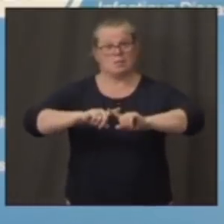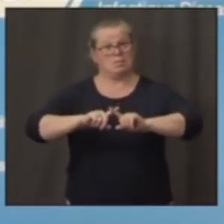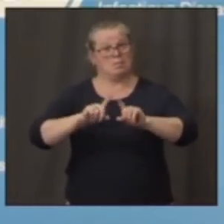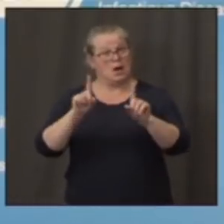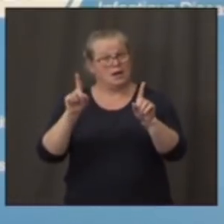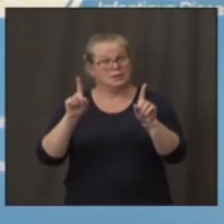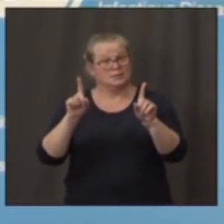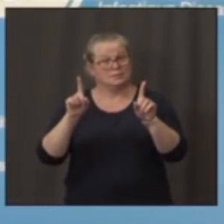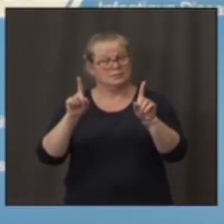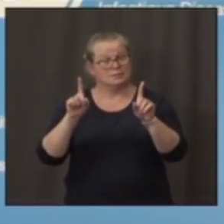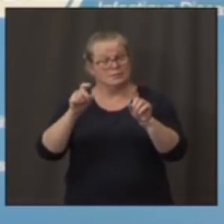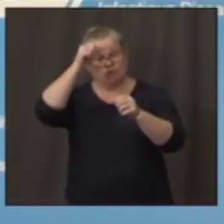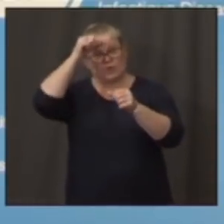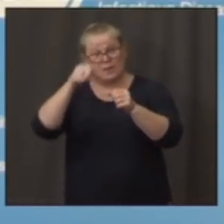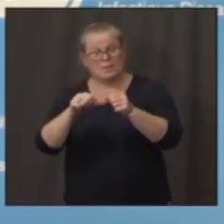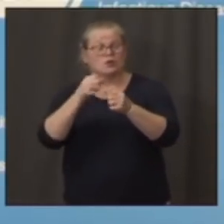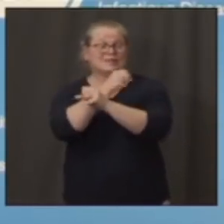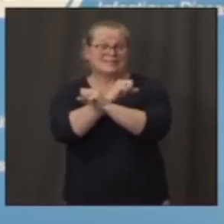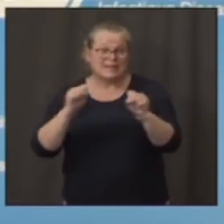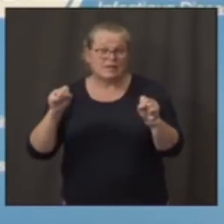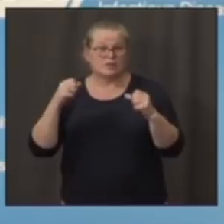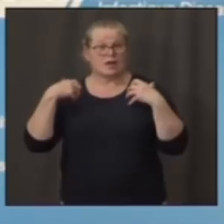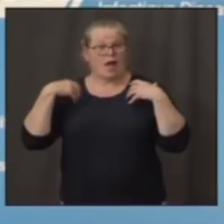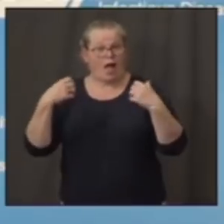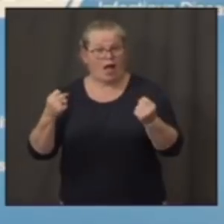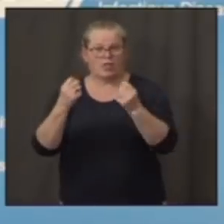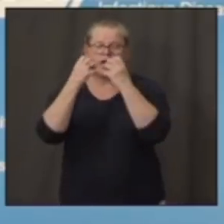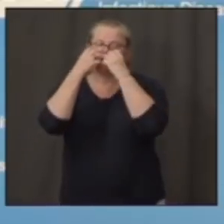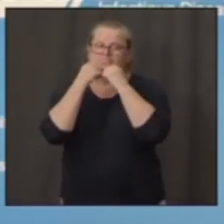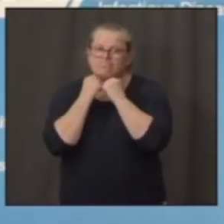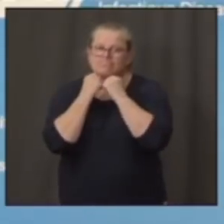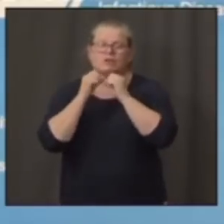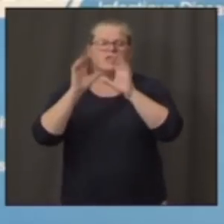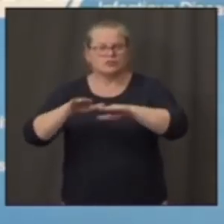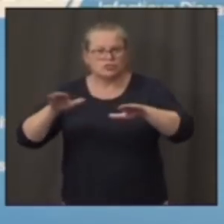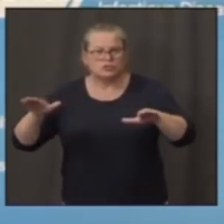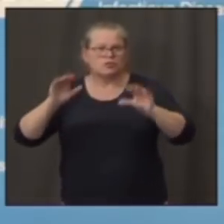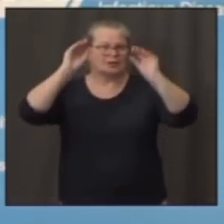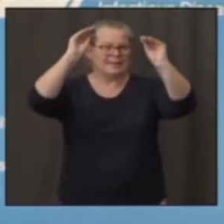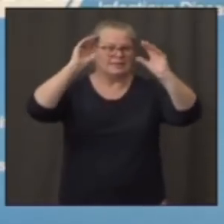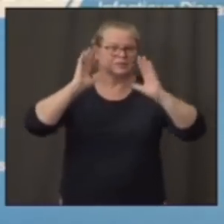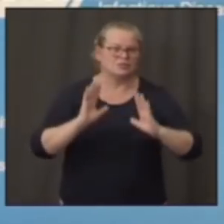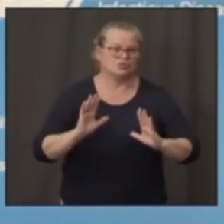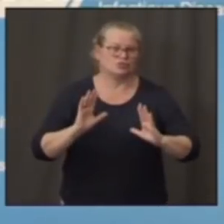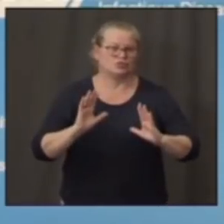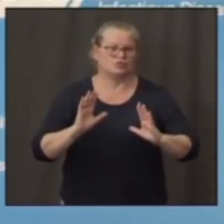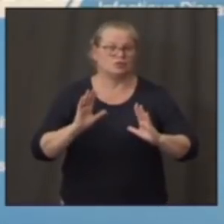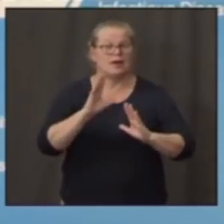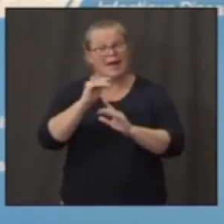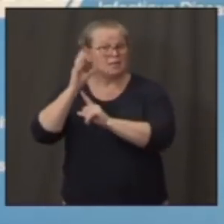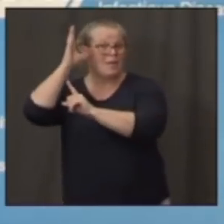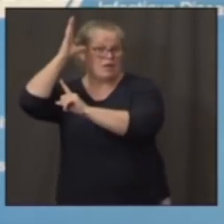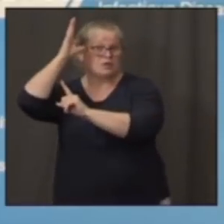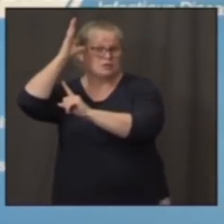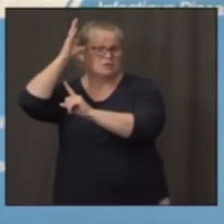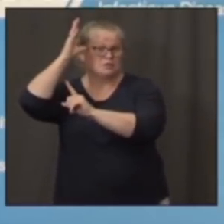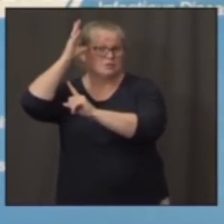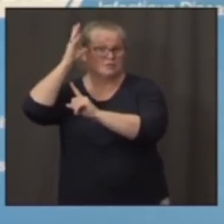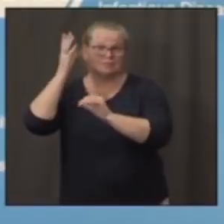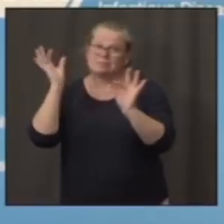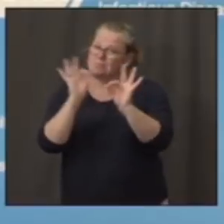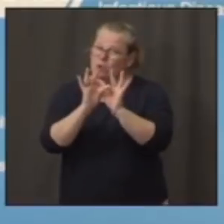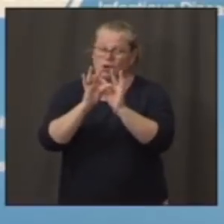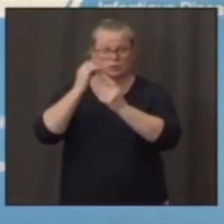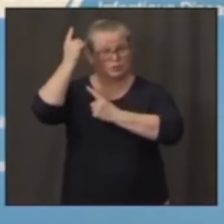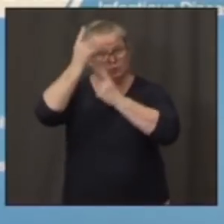safety, health, and welfare of the children and the teachers, and then the spinoff to the parents. If you have a situation